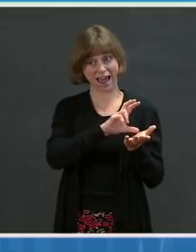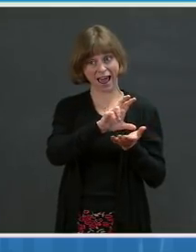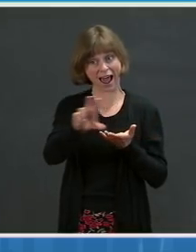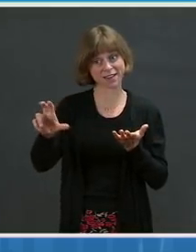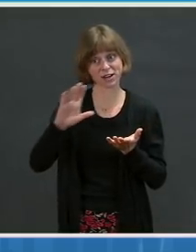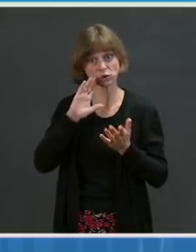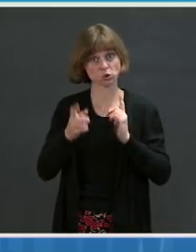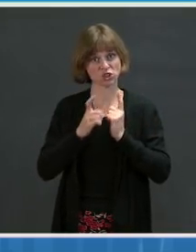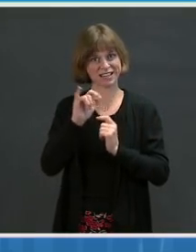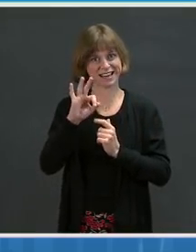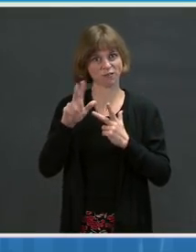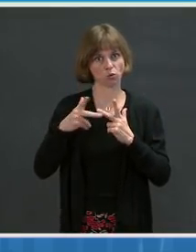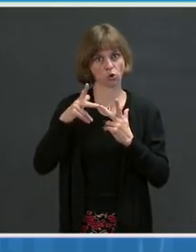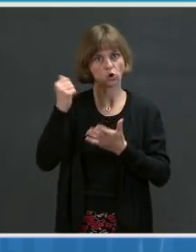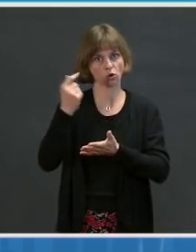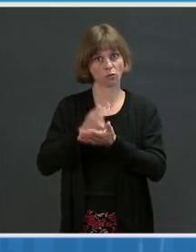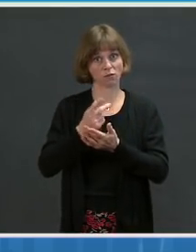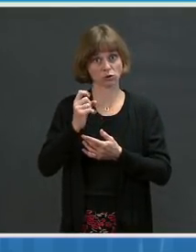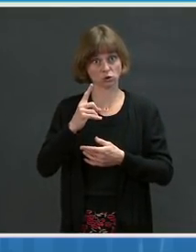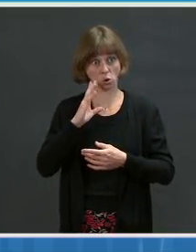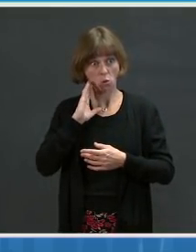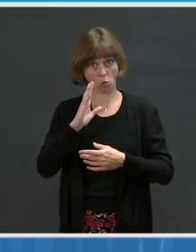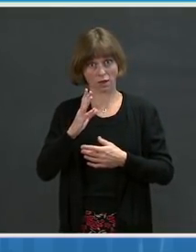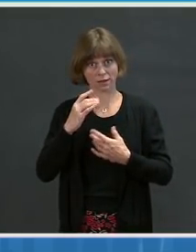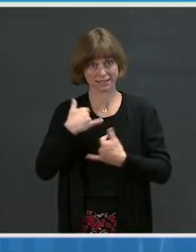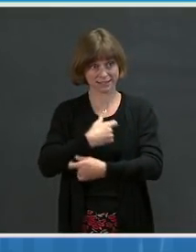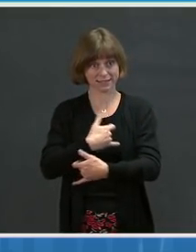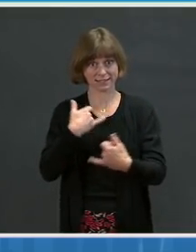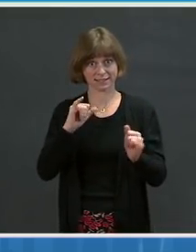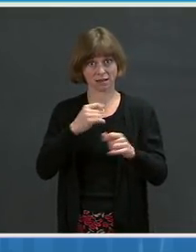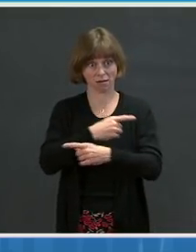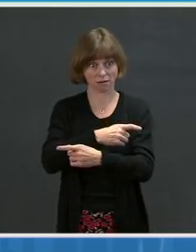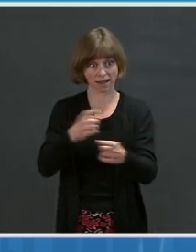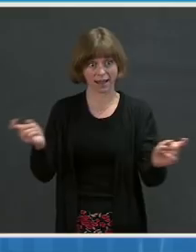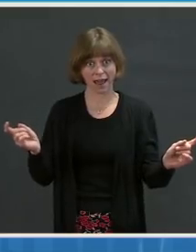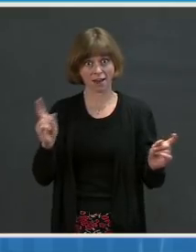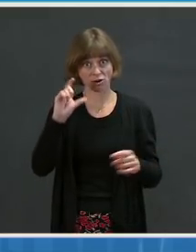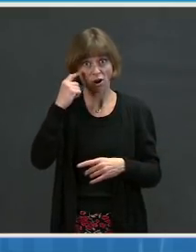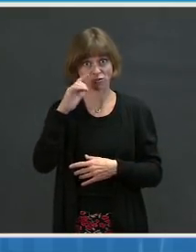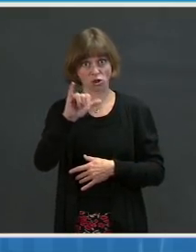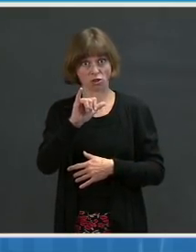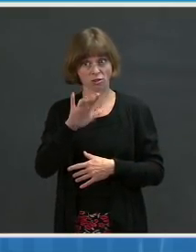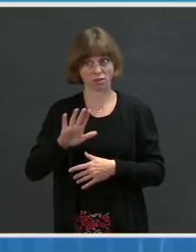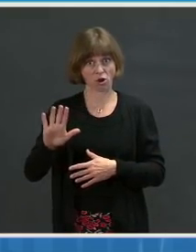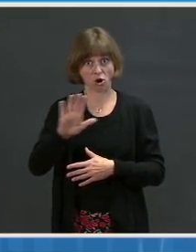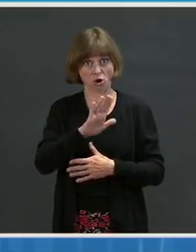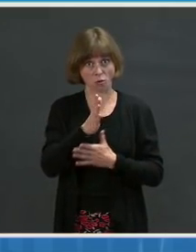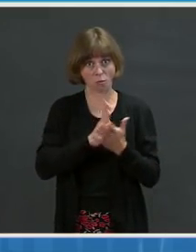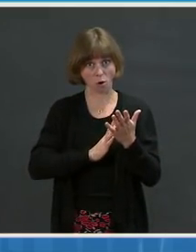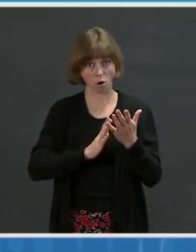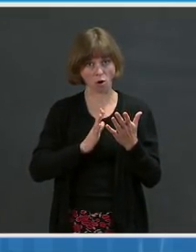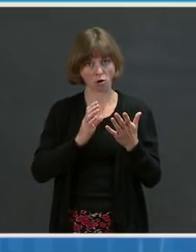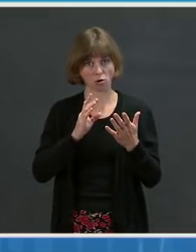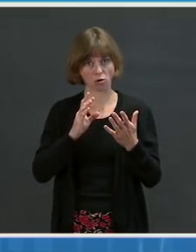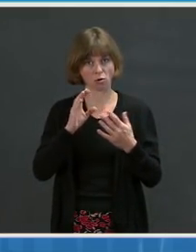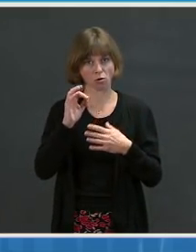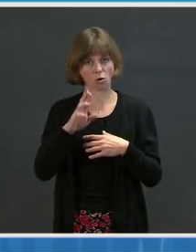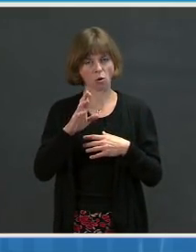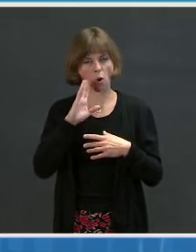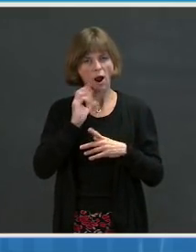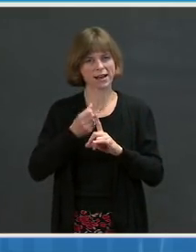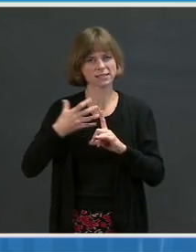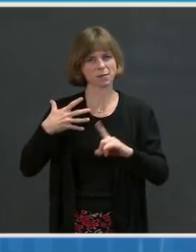still get a similar share of the stream or will expanded vaccinations sort of help you change the math a little bit and open up